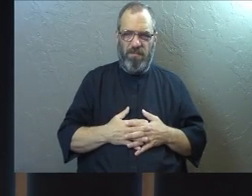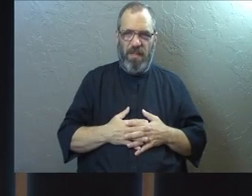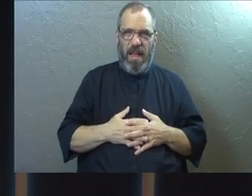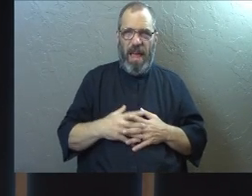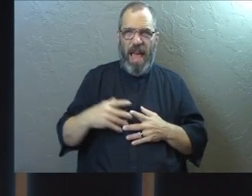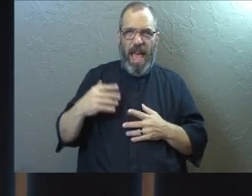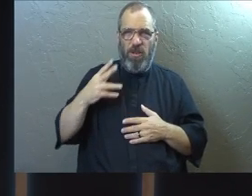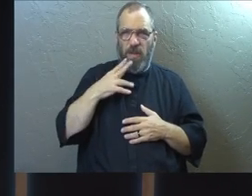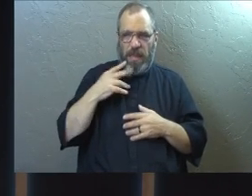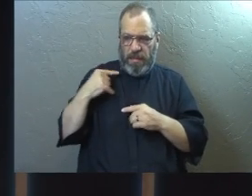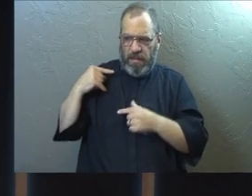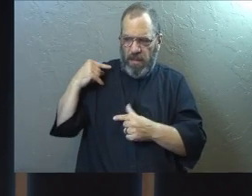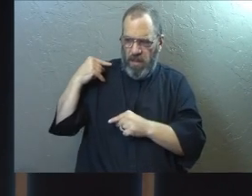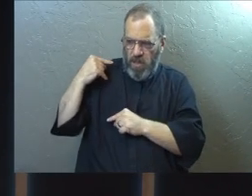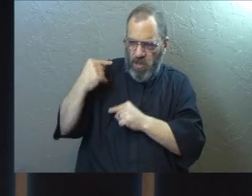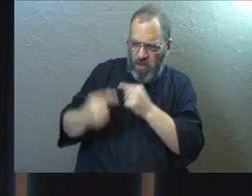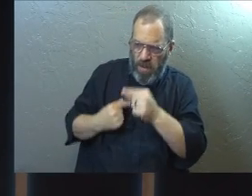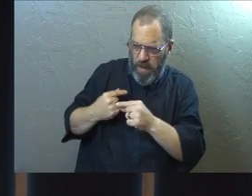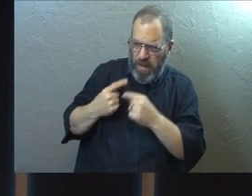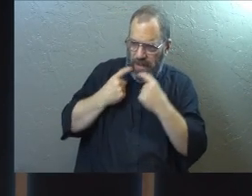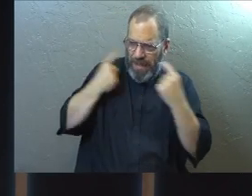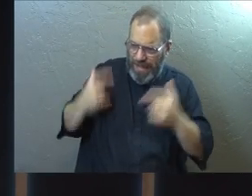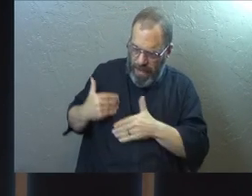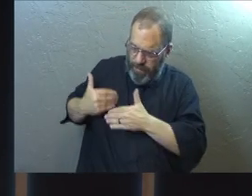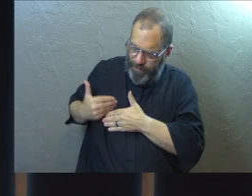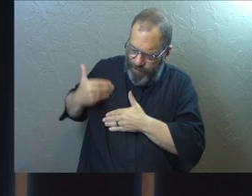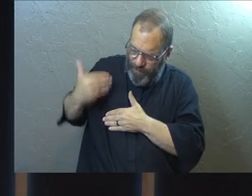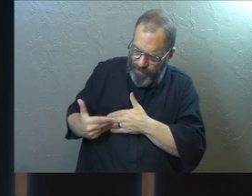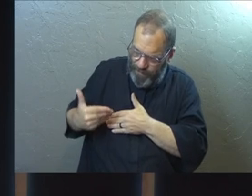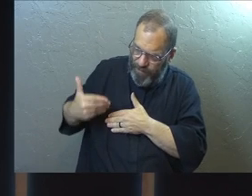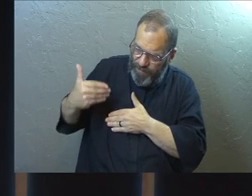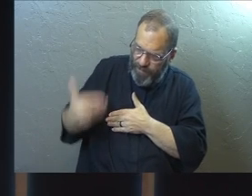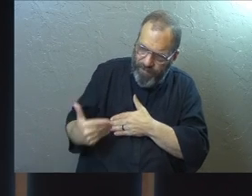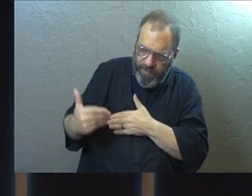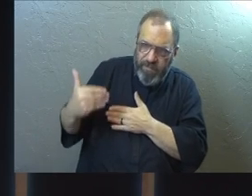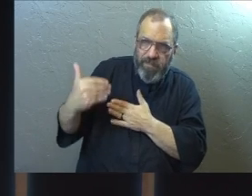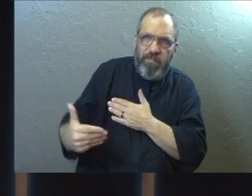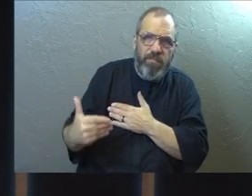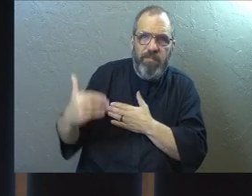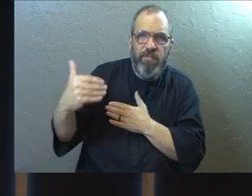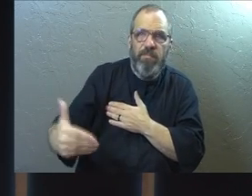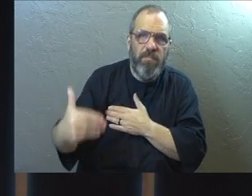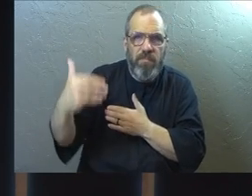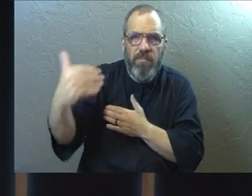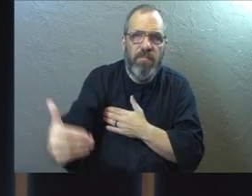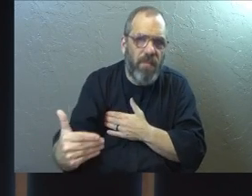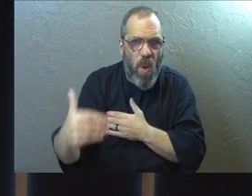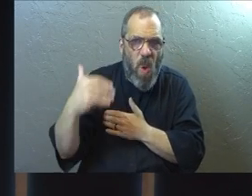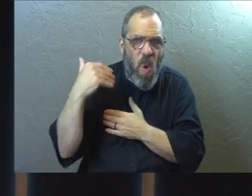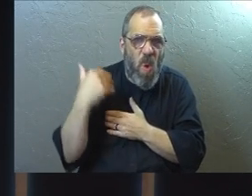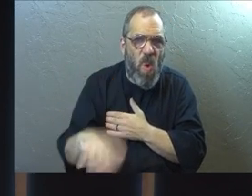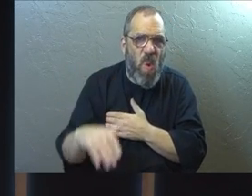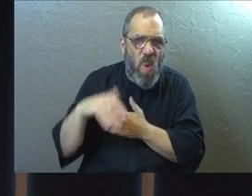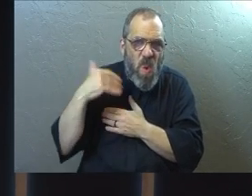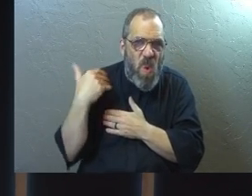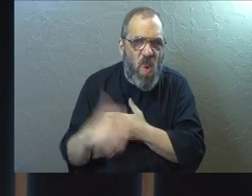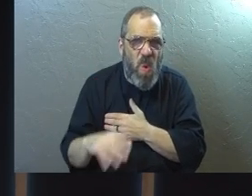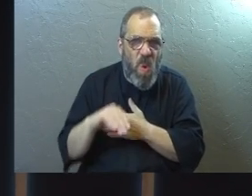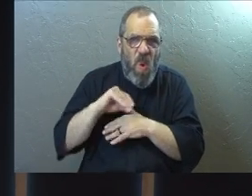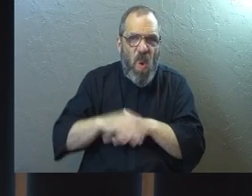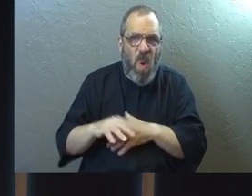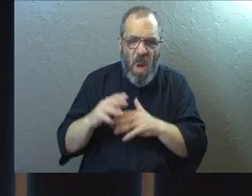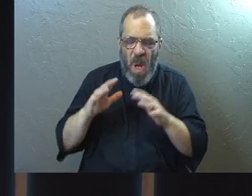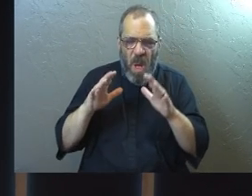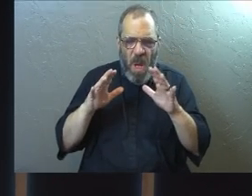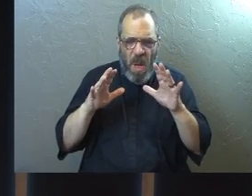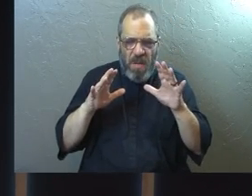generational sin that moves from group to group to group to group. And it's massive. And all of a sudden